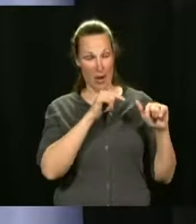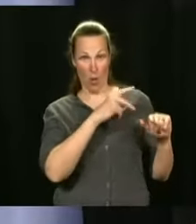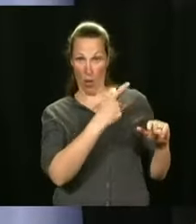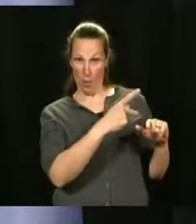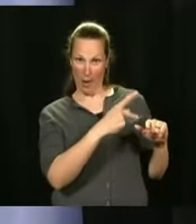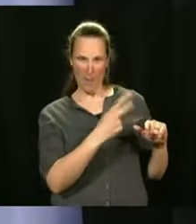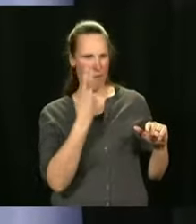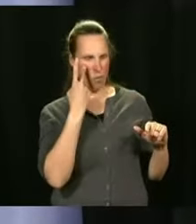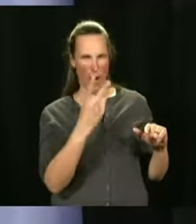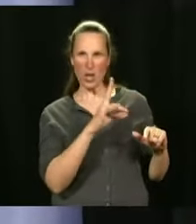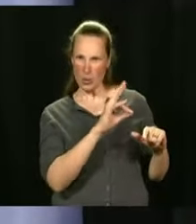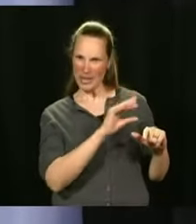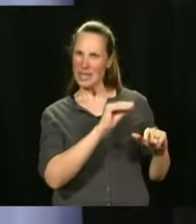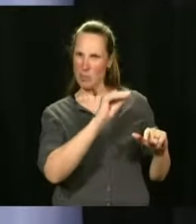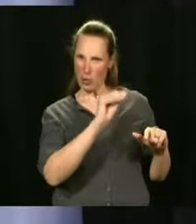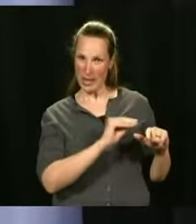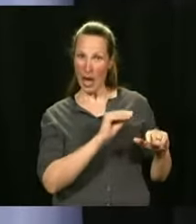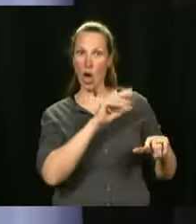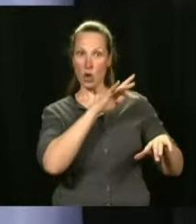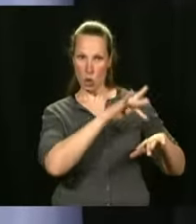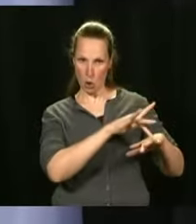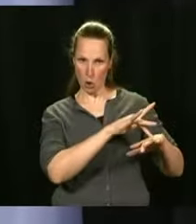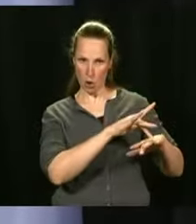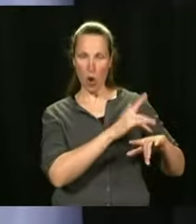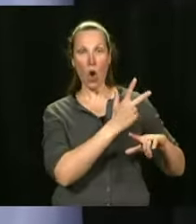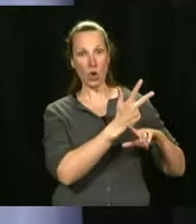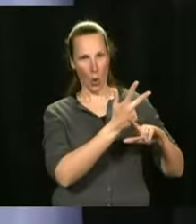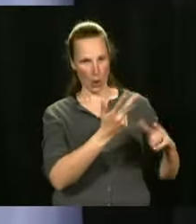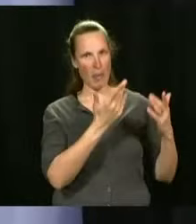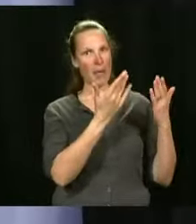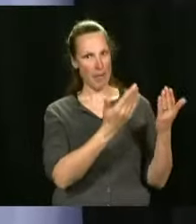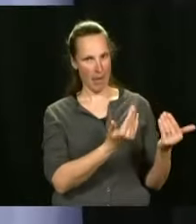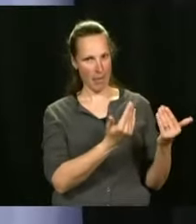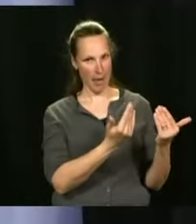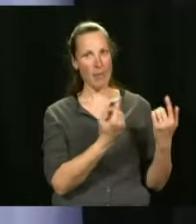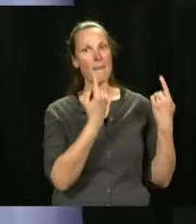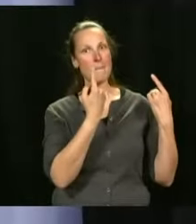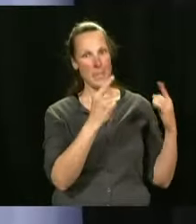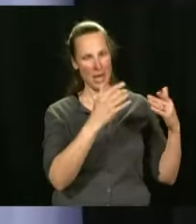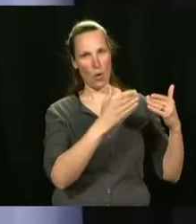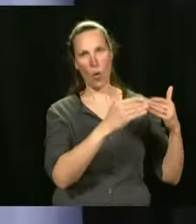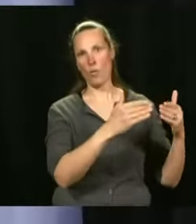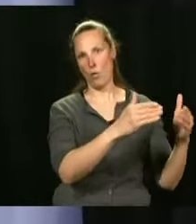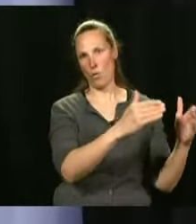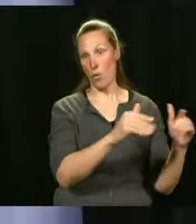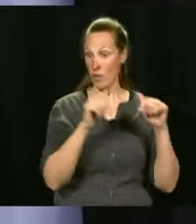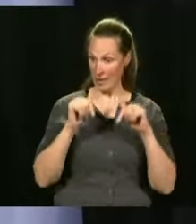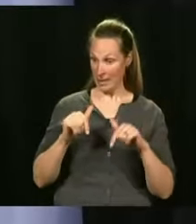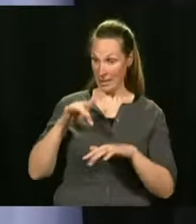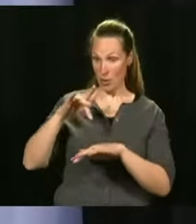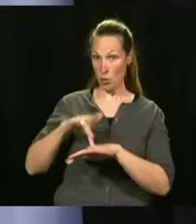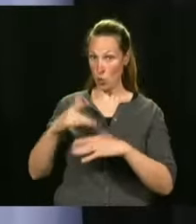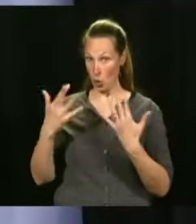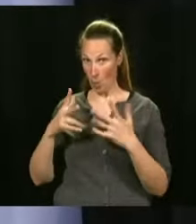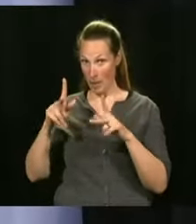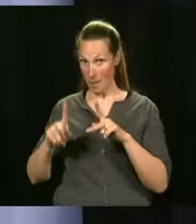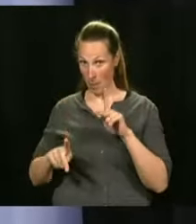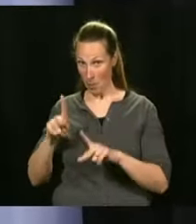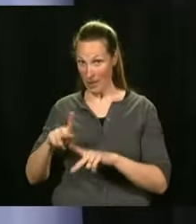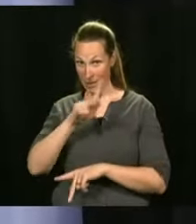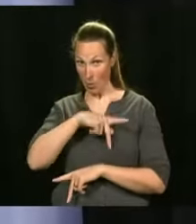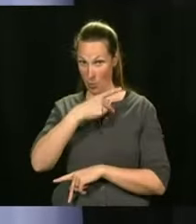You all saw this, right? So today, we're very pleased to announce that we are at 40. But our 40